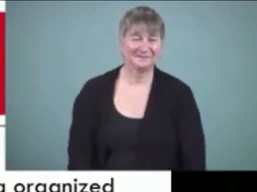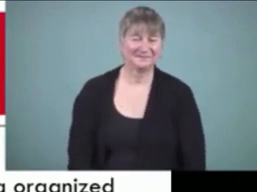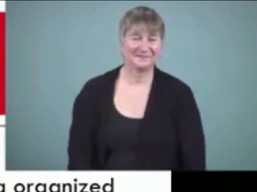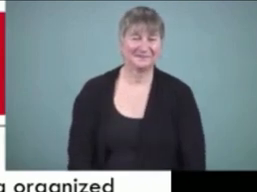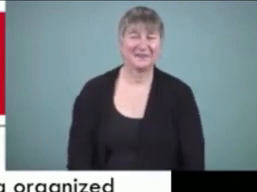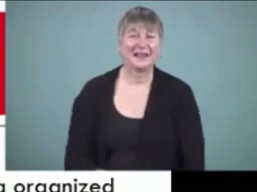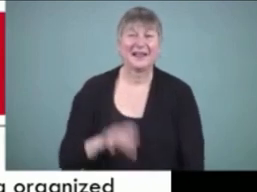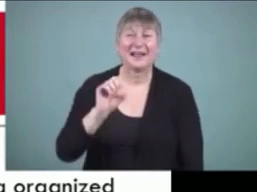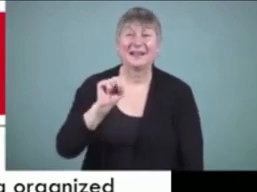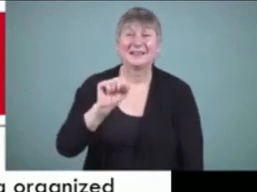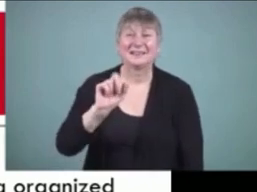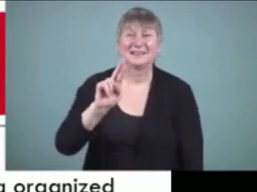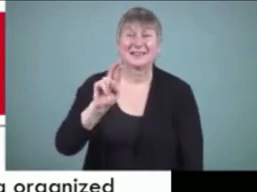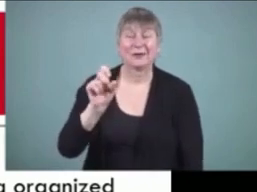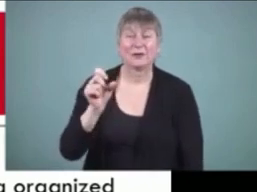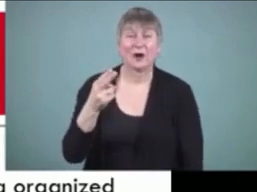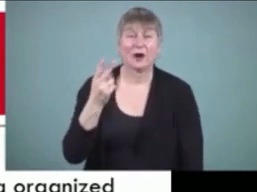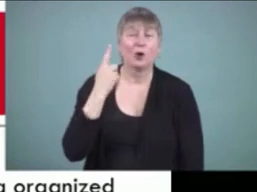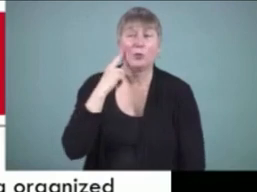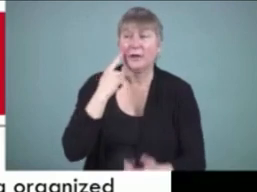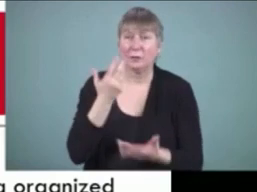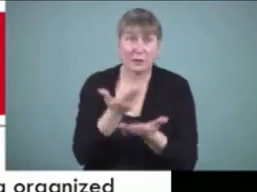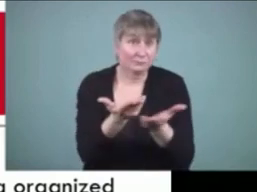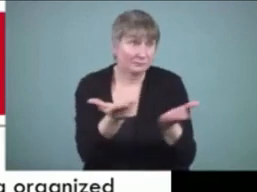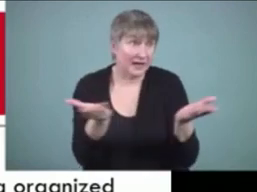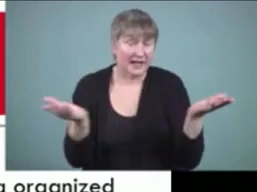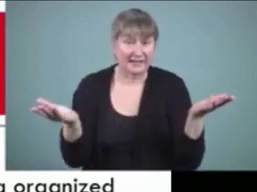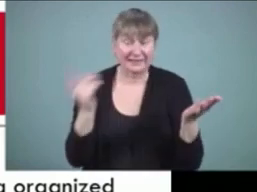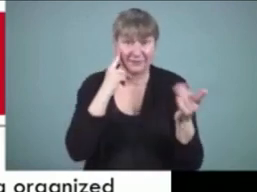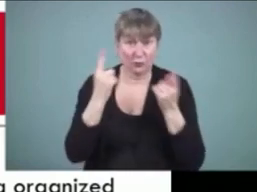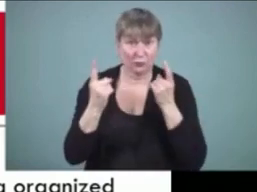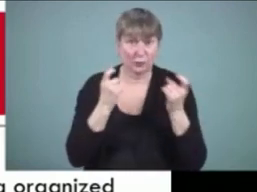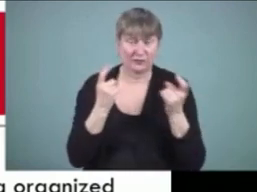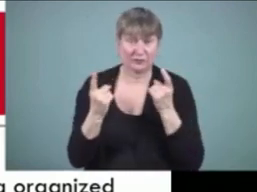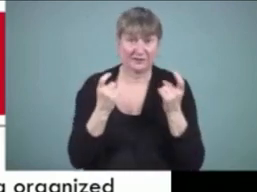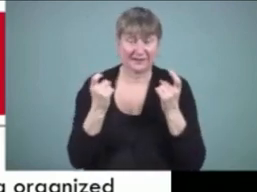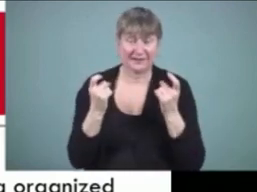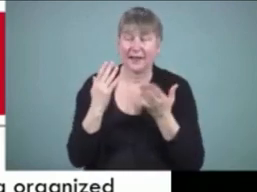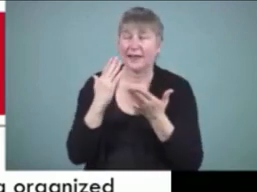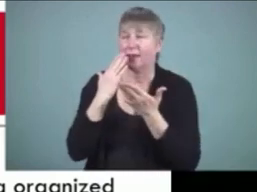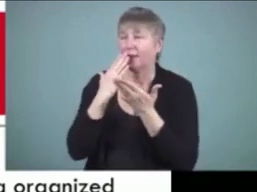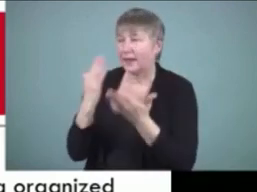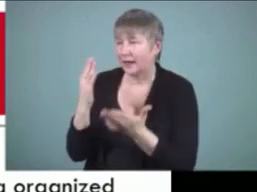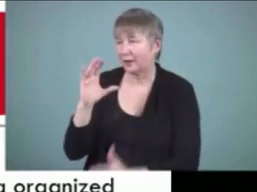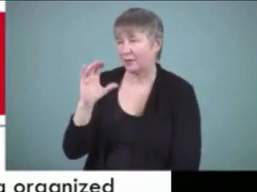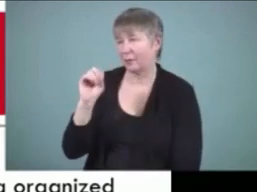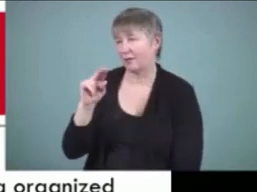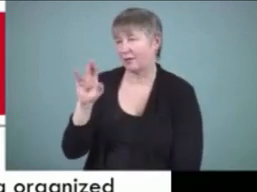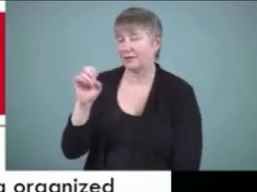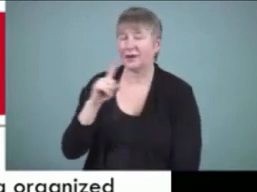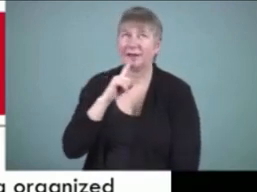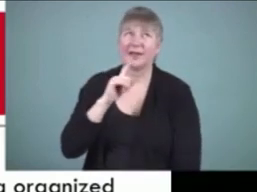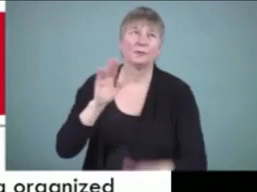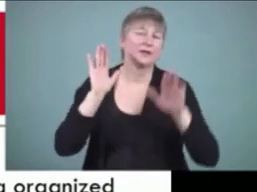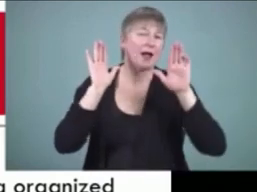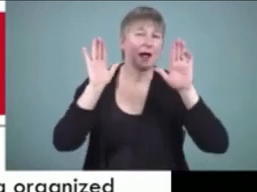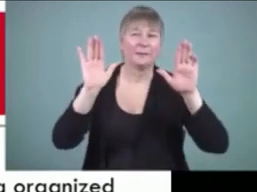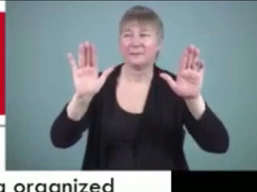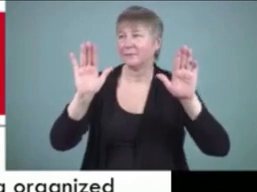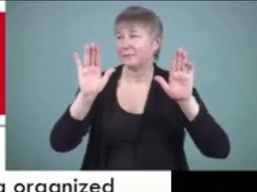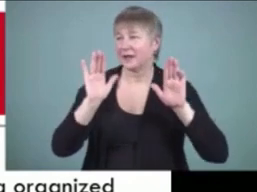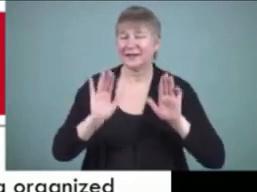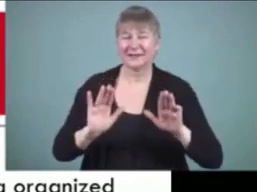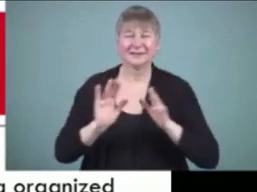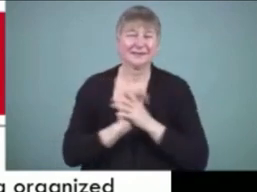so we're just going to ask for questions right now and thank you so much connie that was amazing and i also